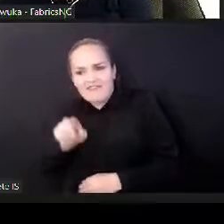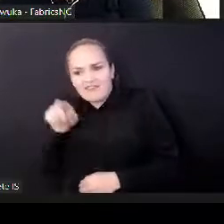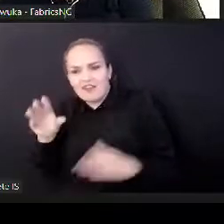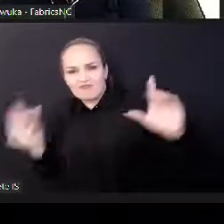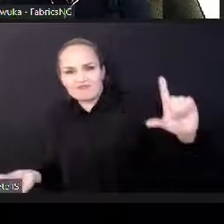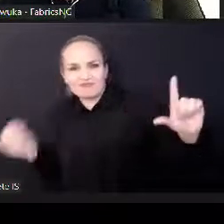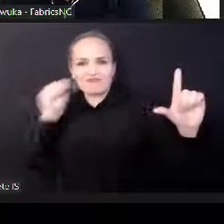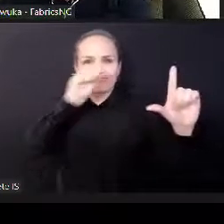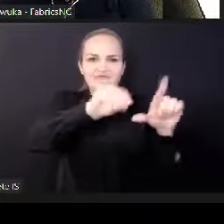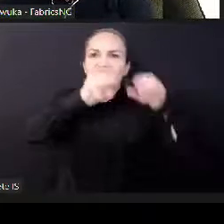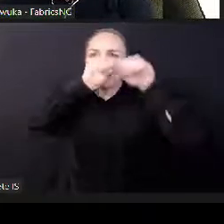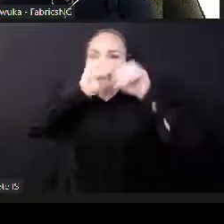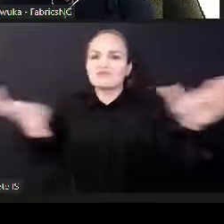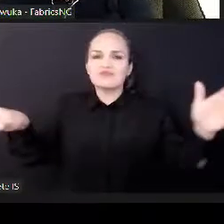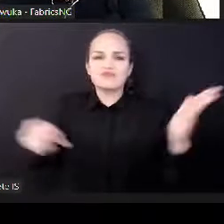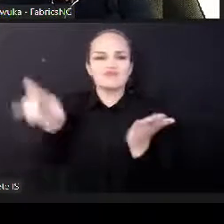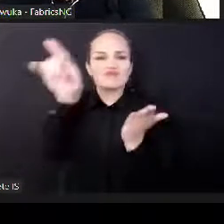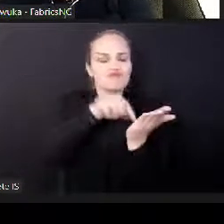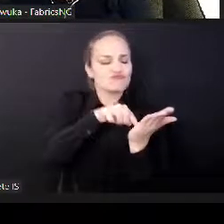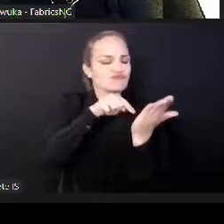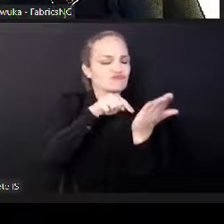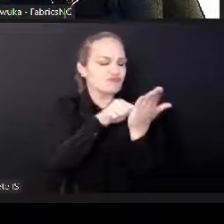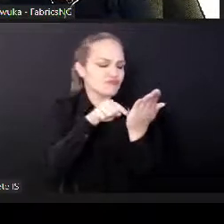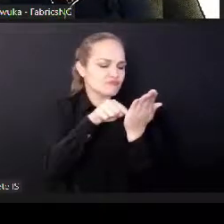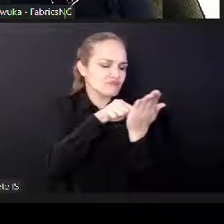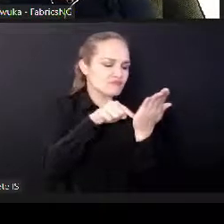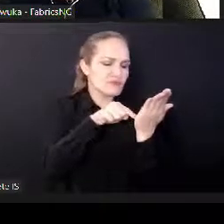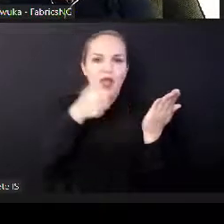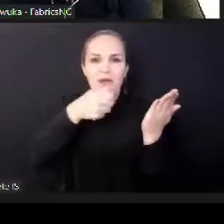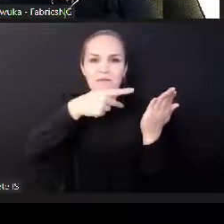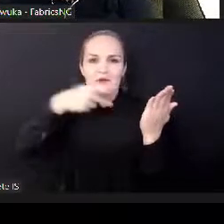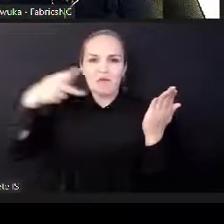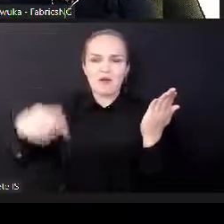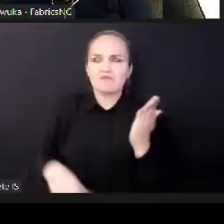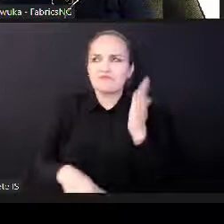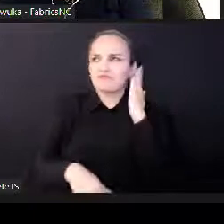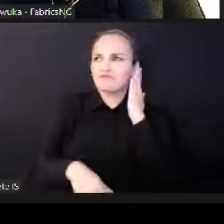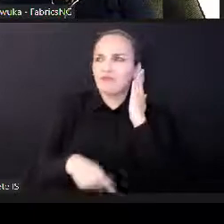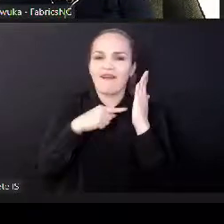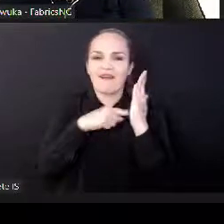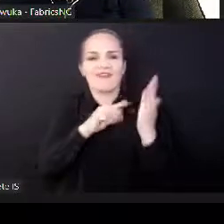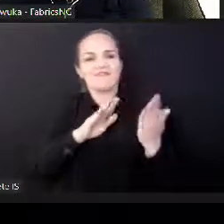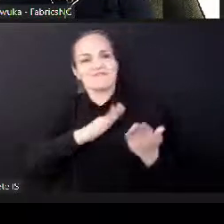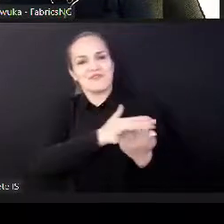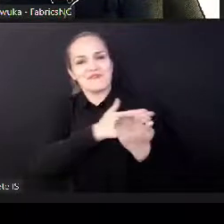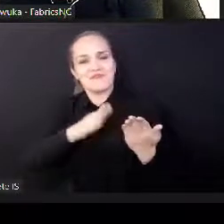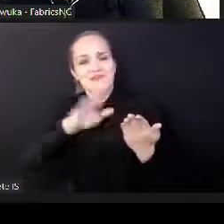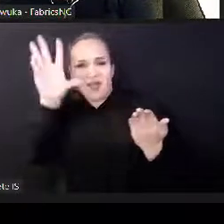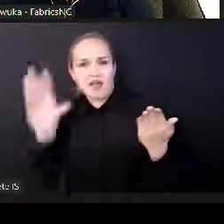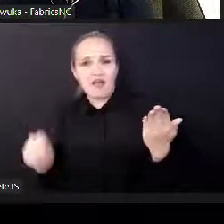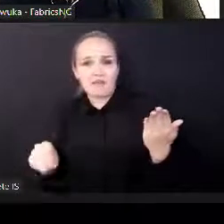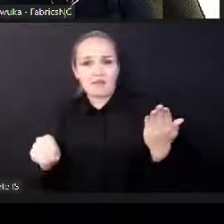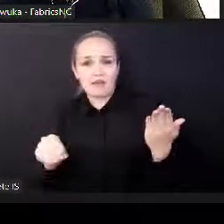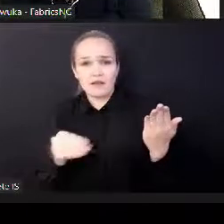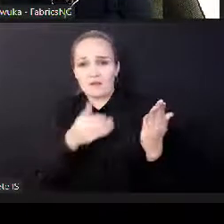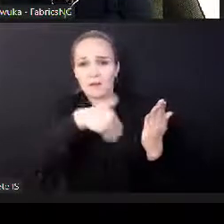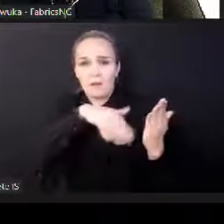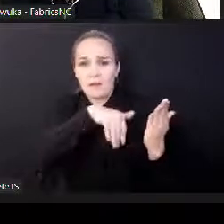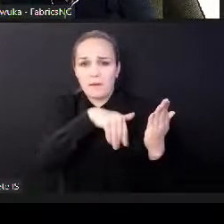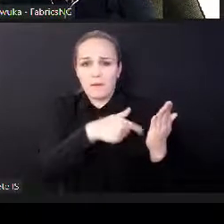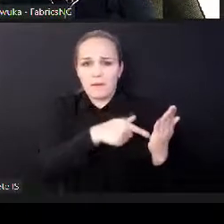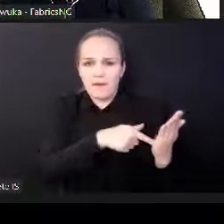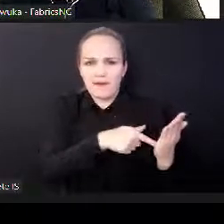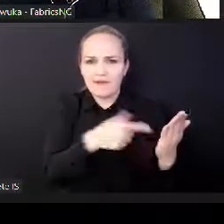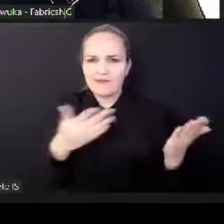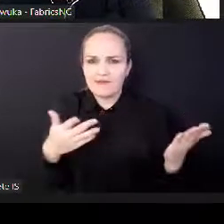just the deep tech, we need more people to play around with AR and VR, animation, gaming